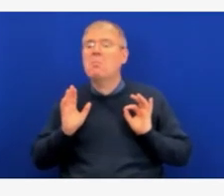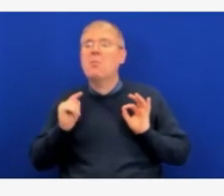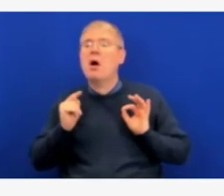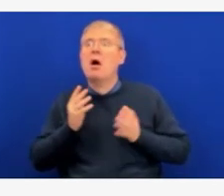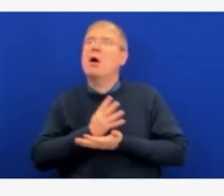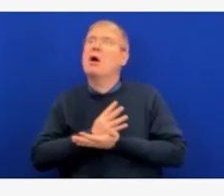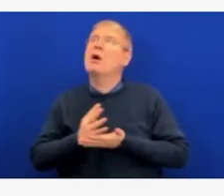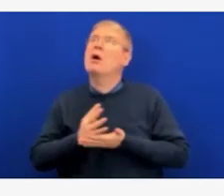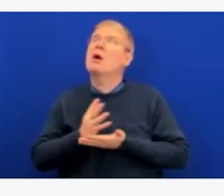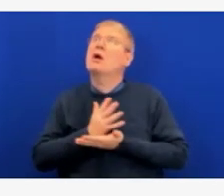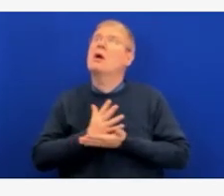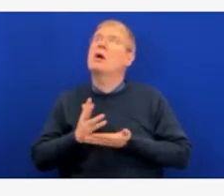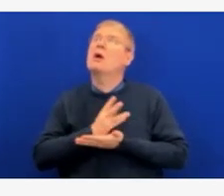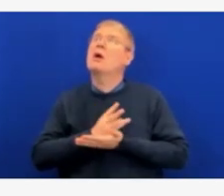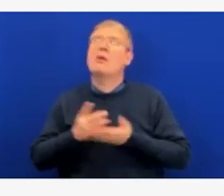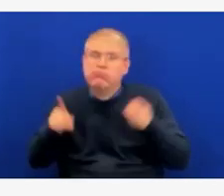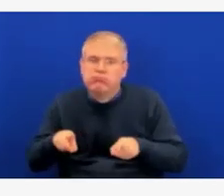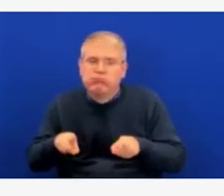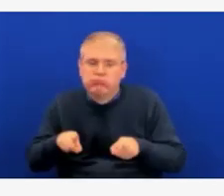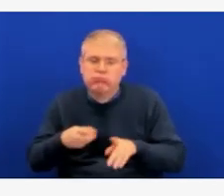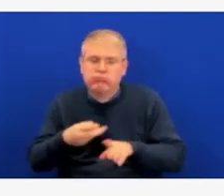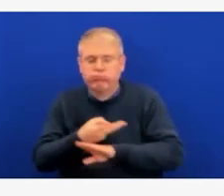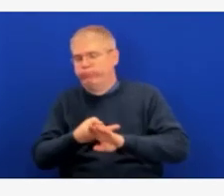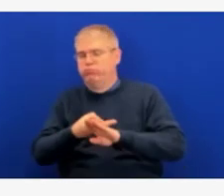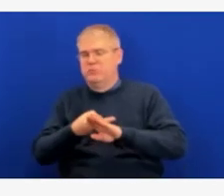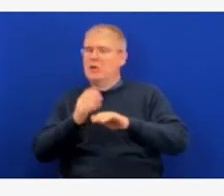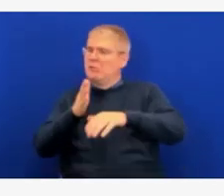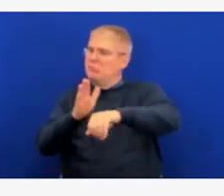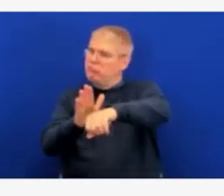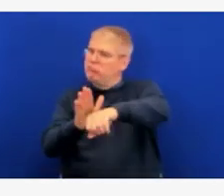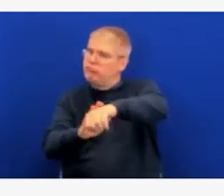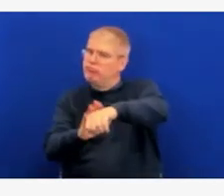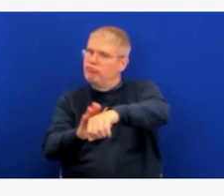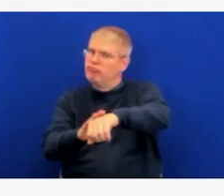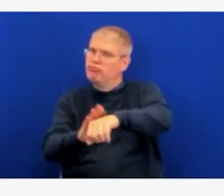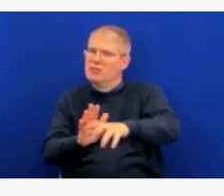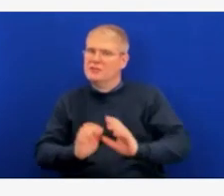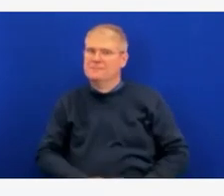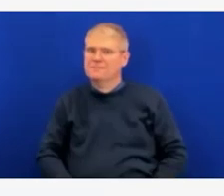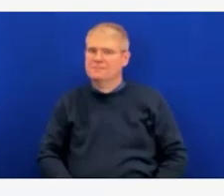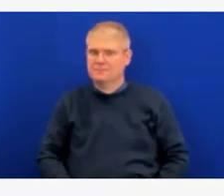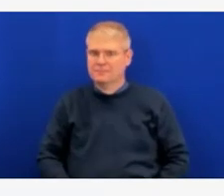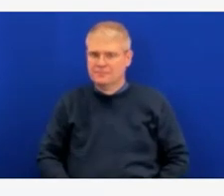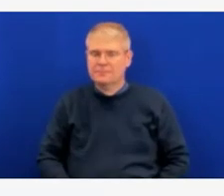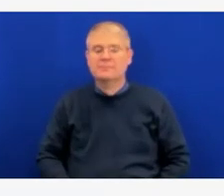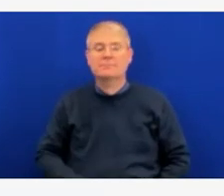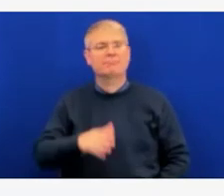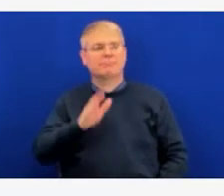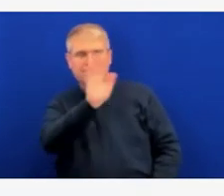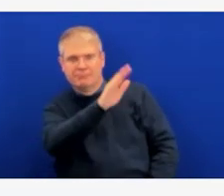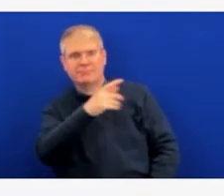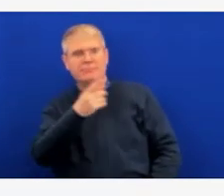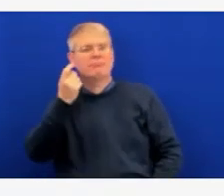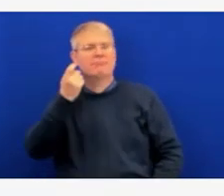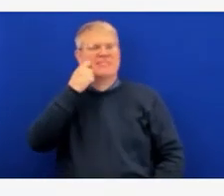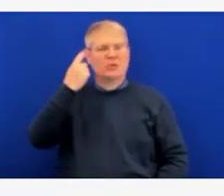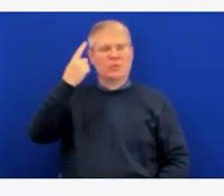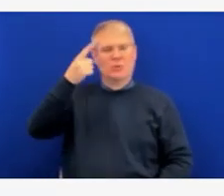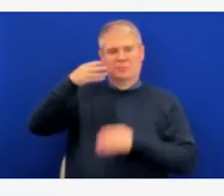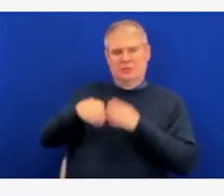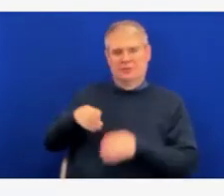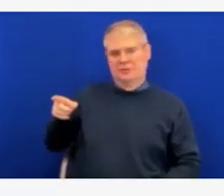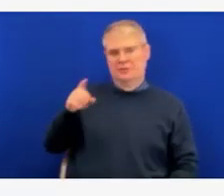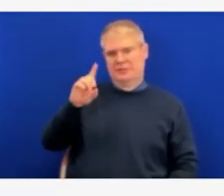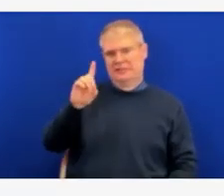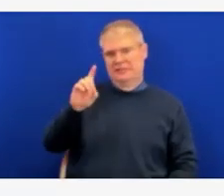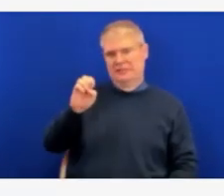Thanks, Dr. Barker. So I do have a question in chat. I'm going to read aloud. This is from Derek Kravitz. He says, from the